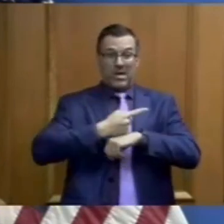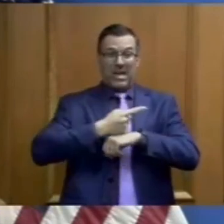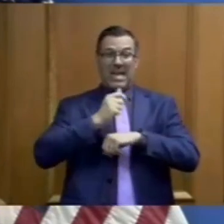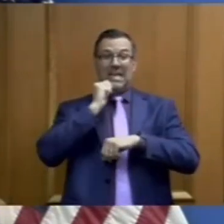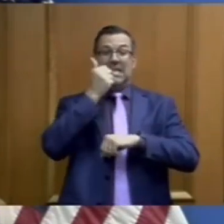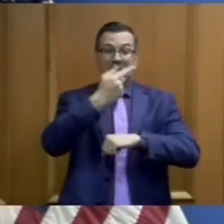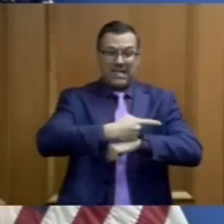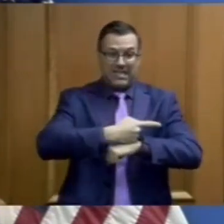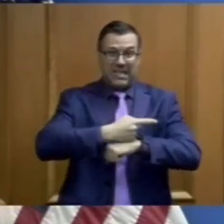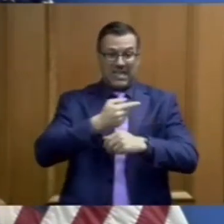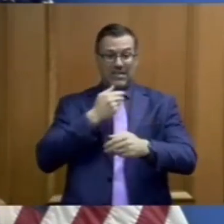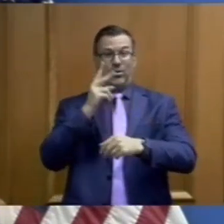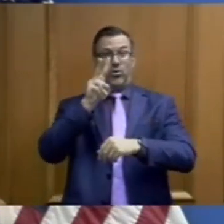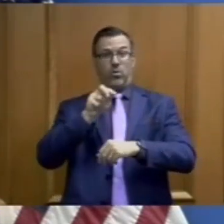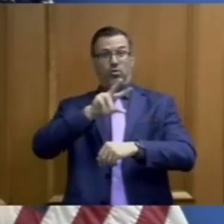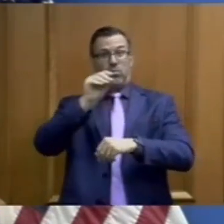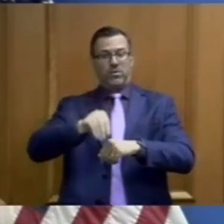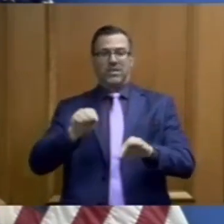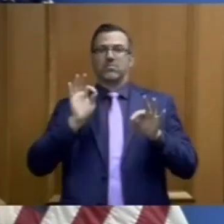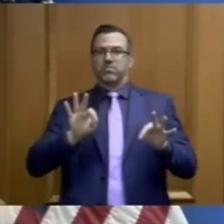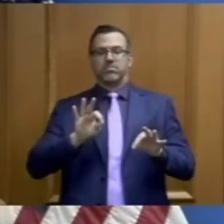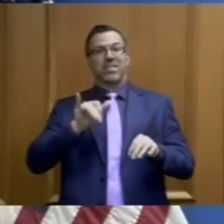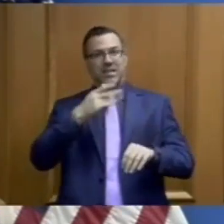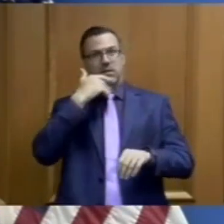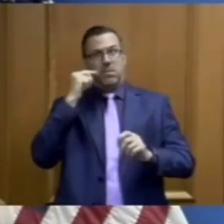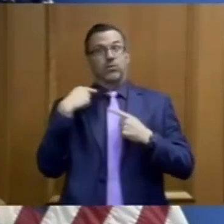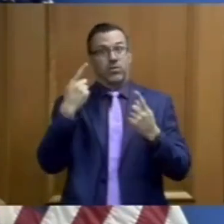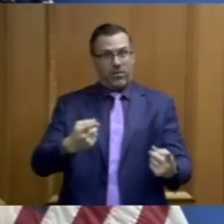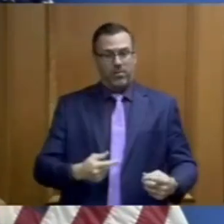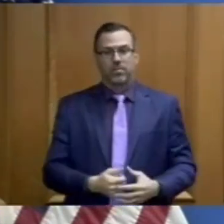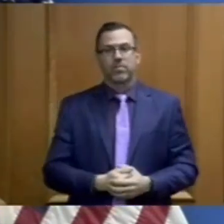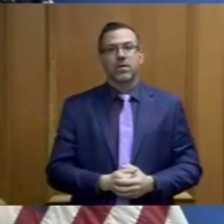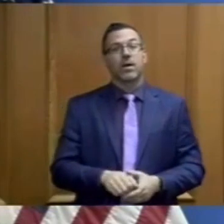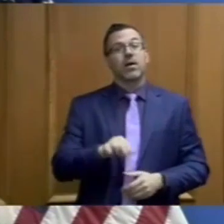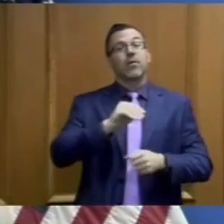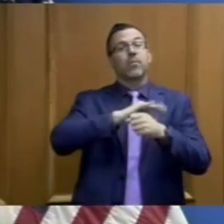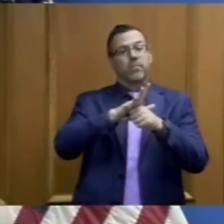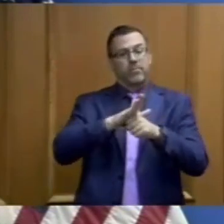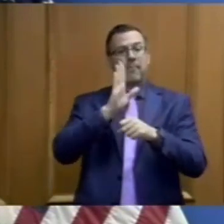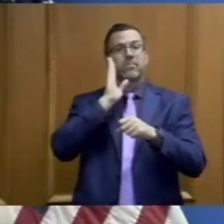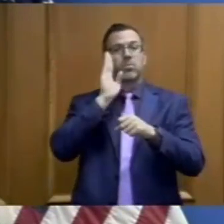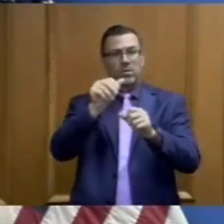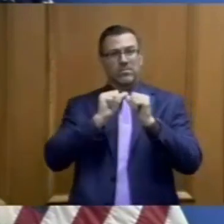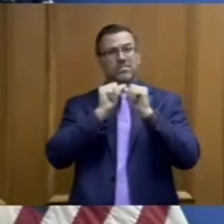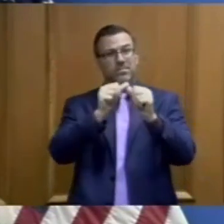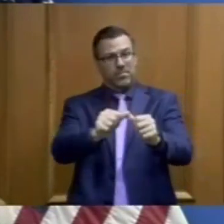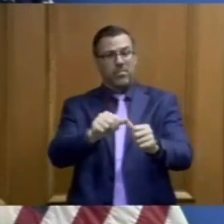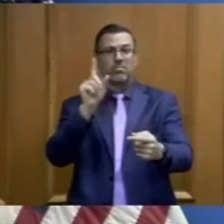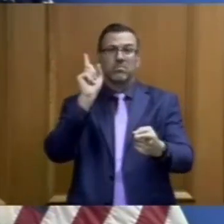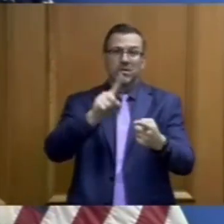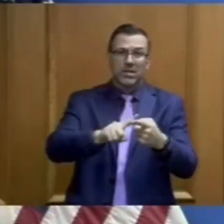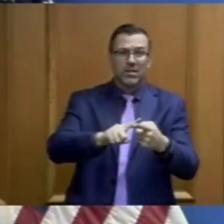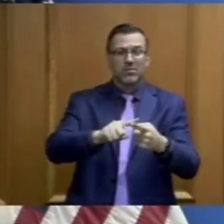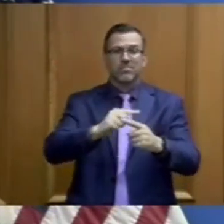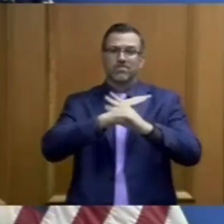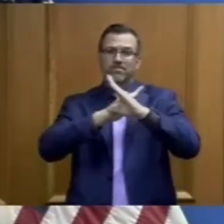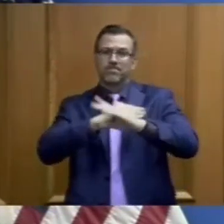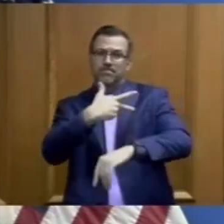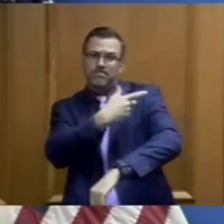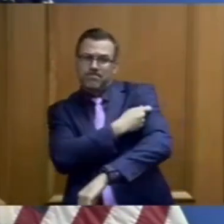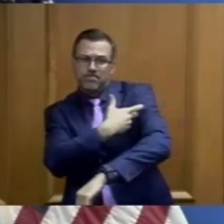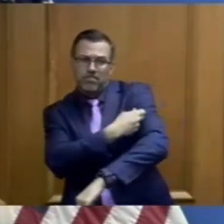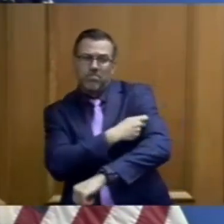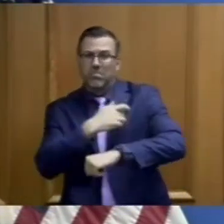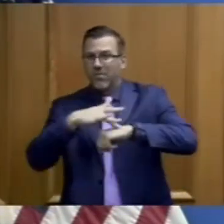date and we know this battle will continue until we have a treatment or until there's a widely available vaccine